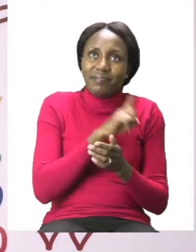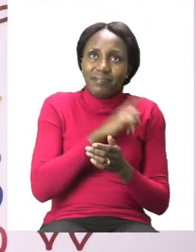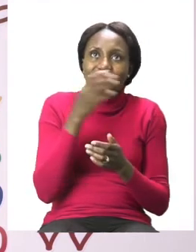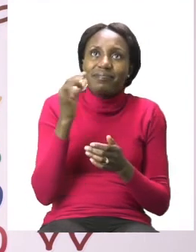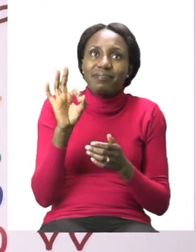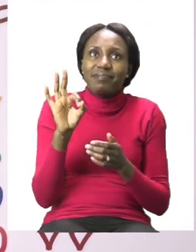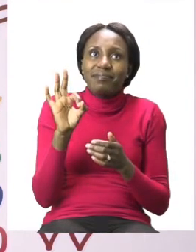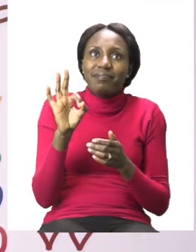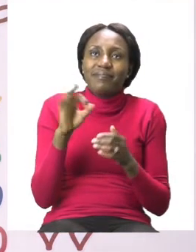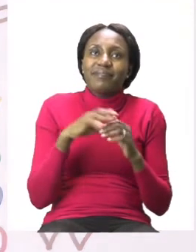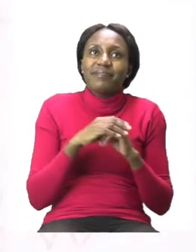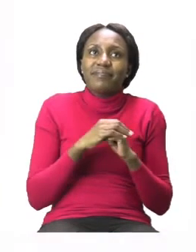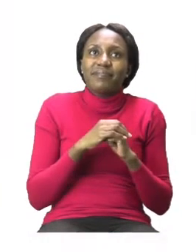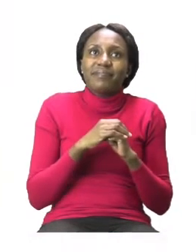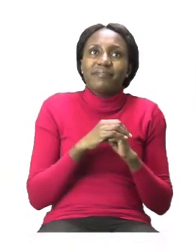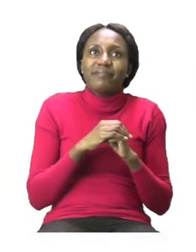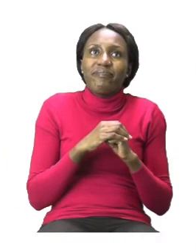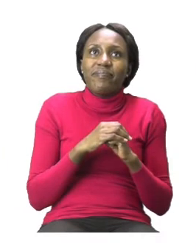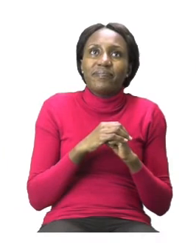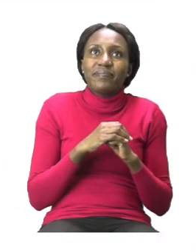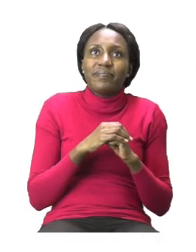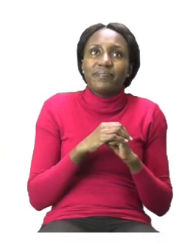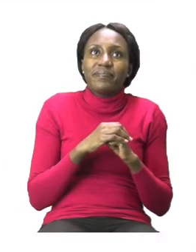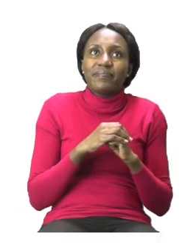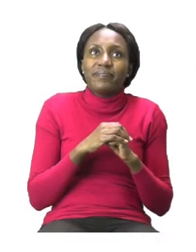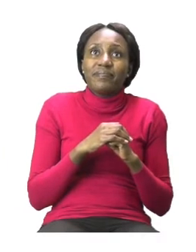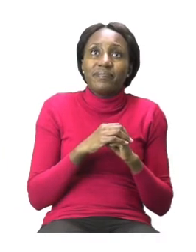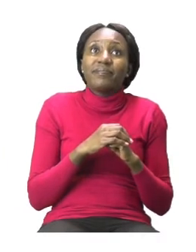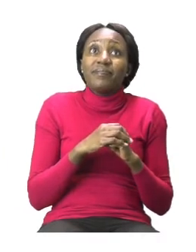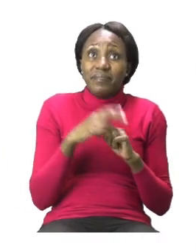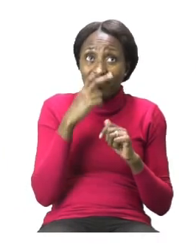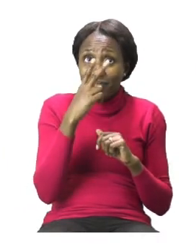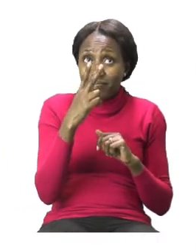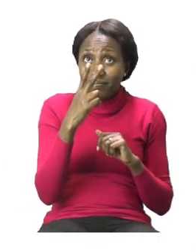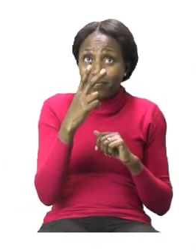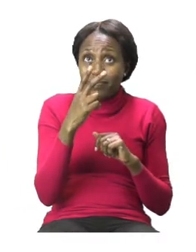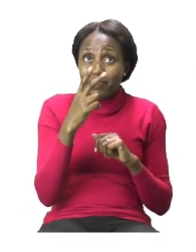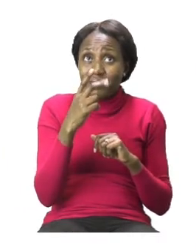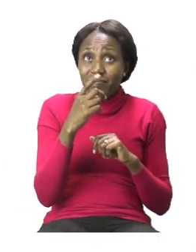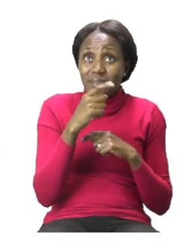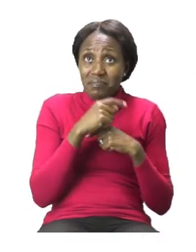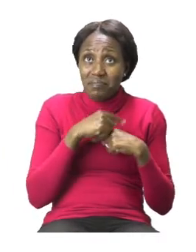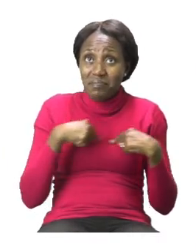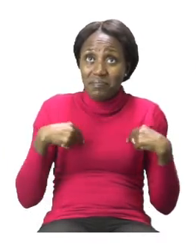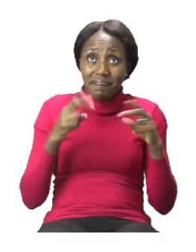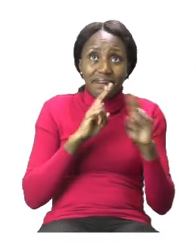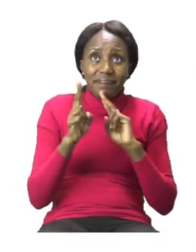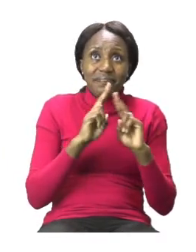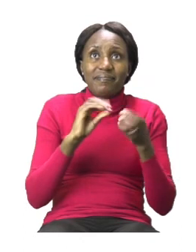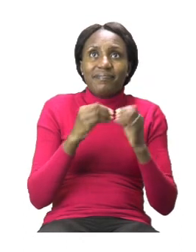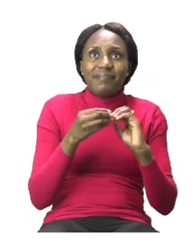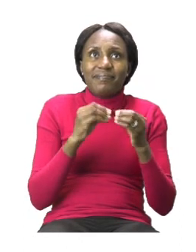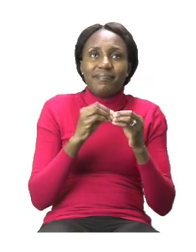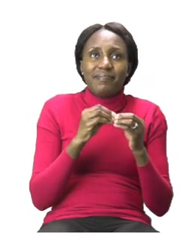page 19. On page 19 we are going to be busy with numbers. They